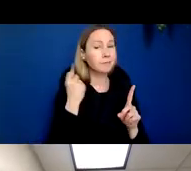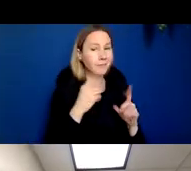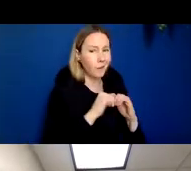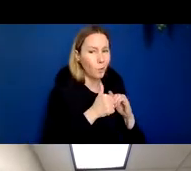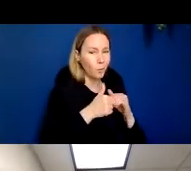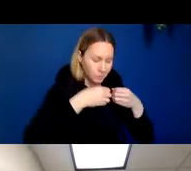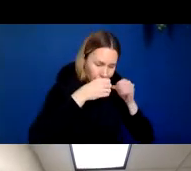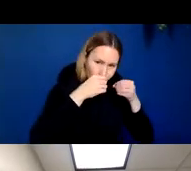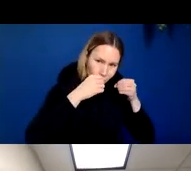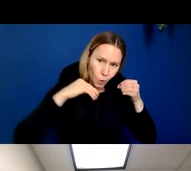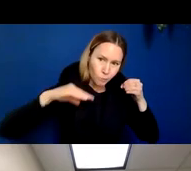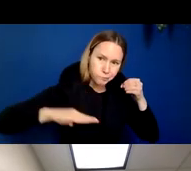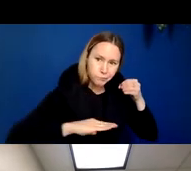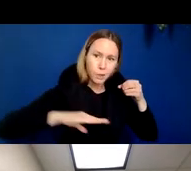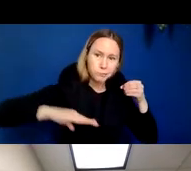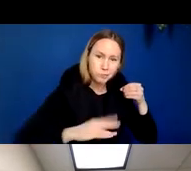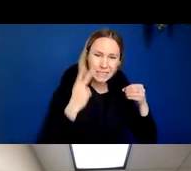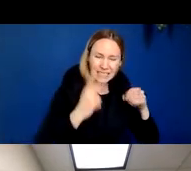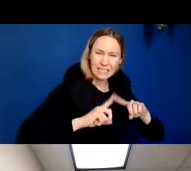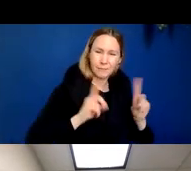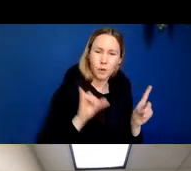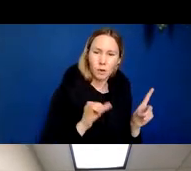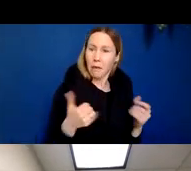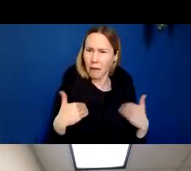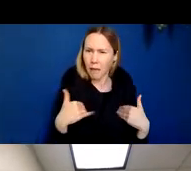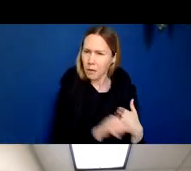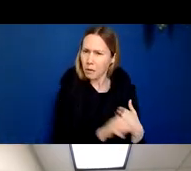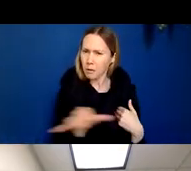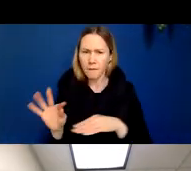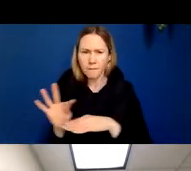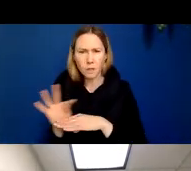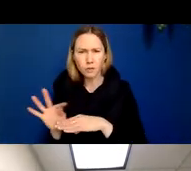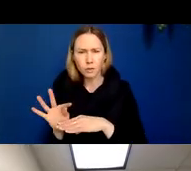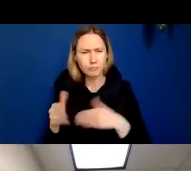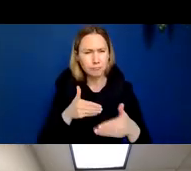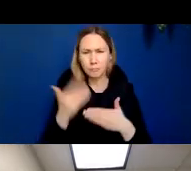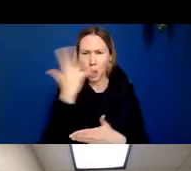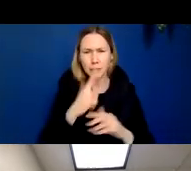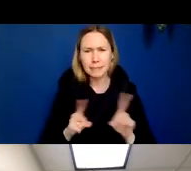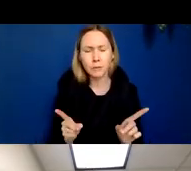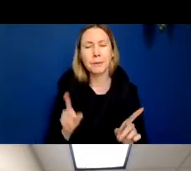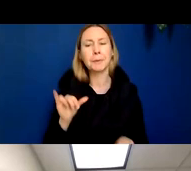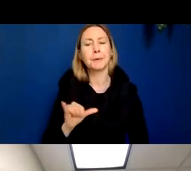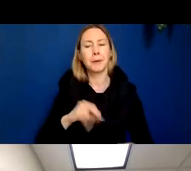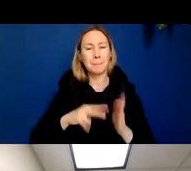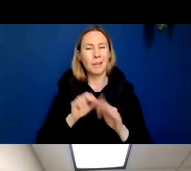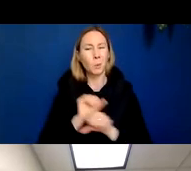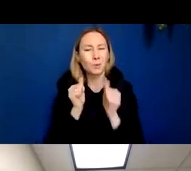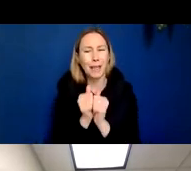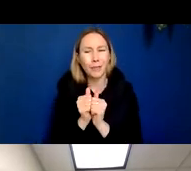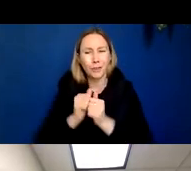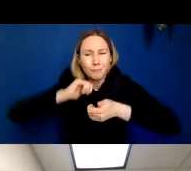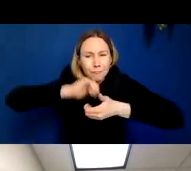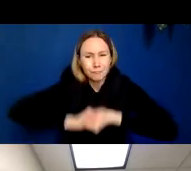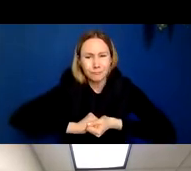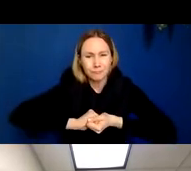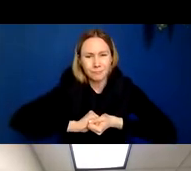terms of their architecture actually share functions. They're working collaboratively. So this would be what is indicated